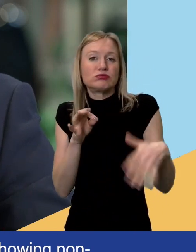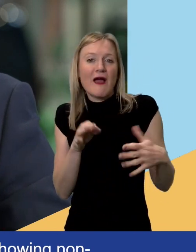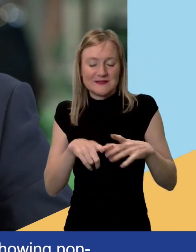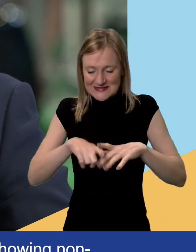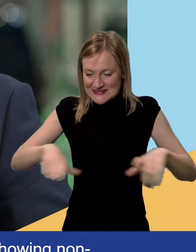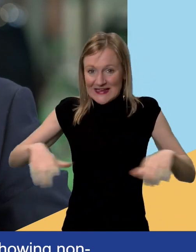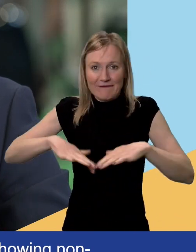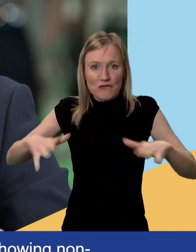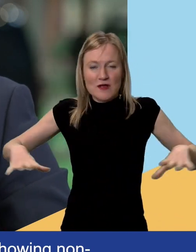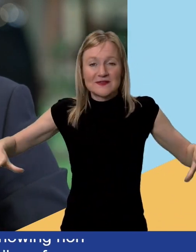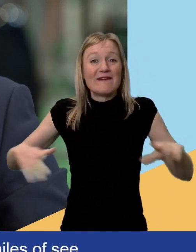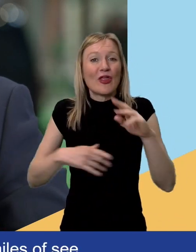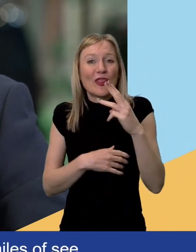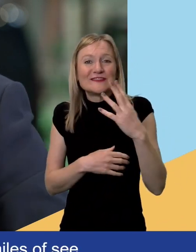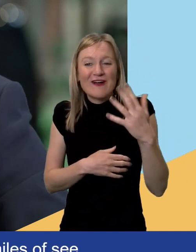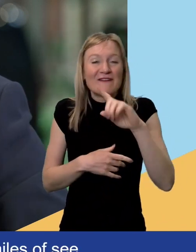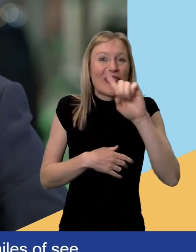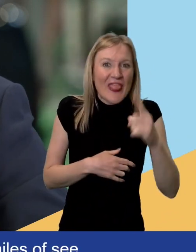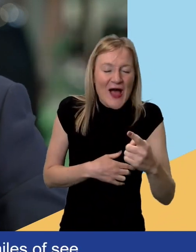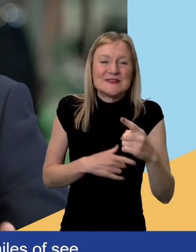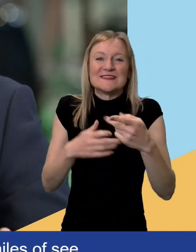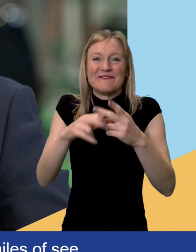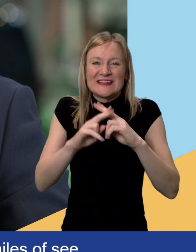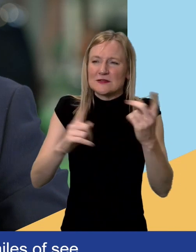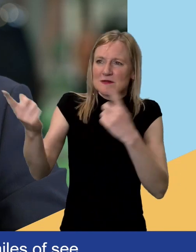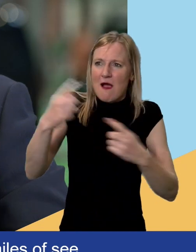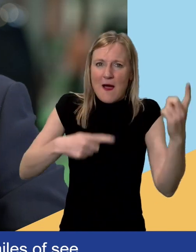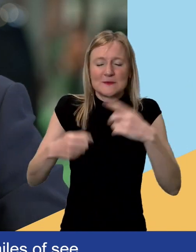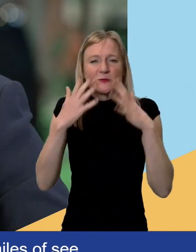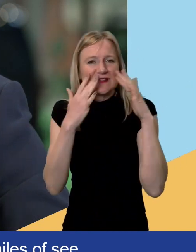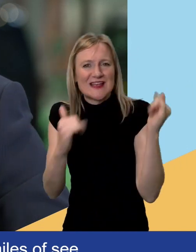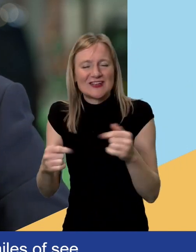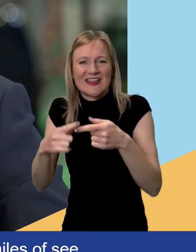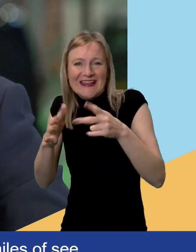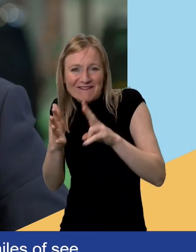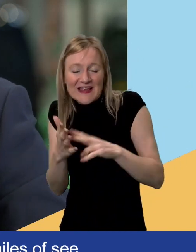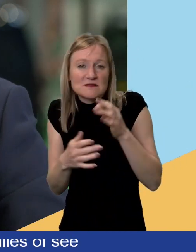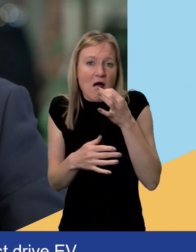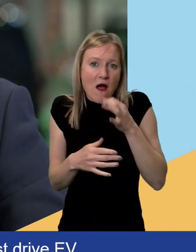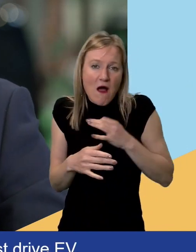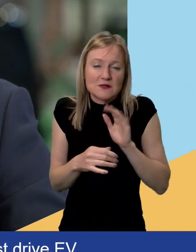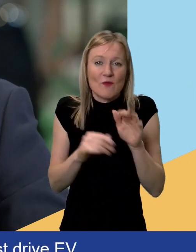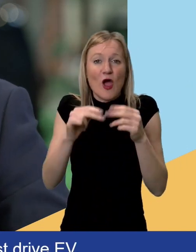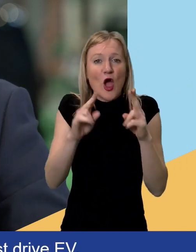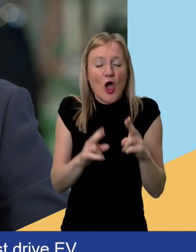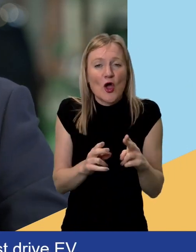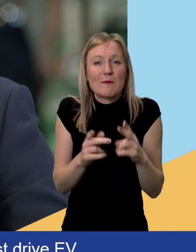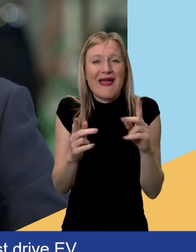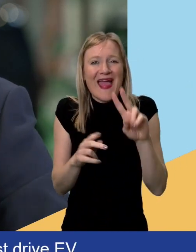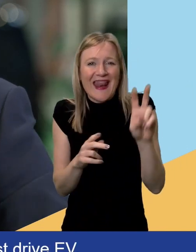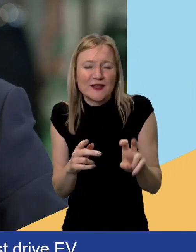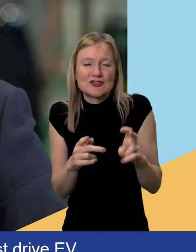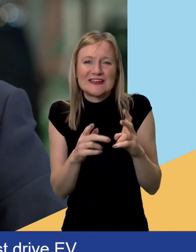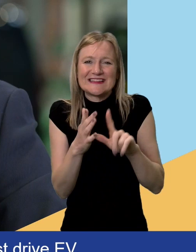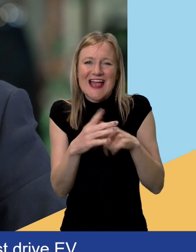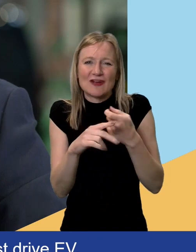,000 visitors that come down to test drive EVs, see what they're all about, ask about their home energy tariff and converting people into this new